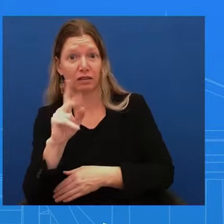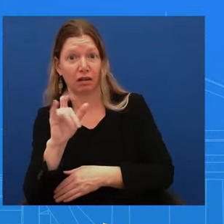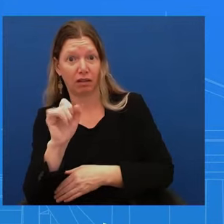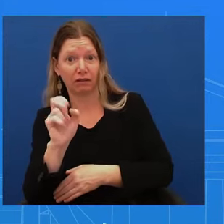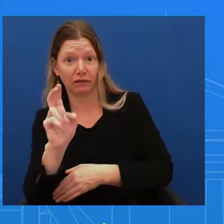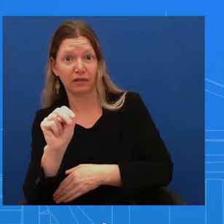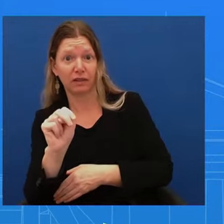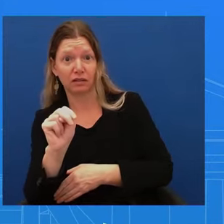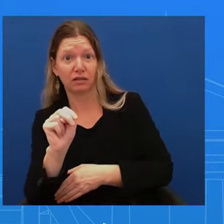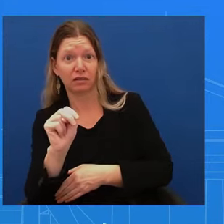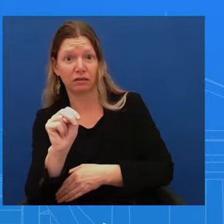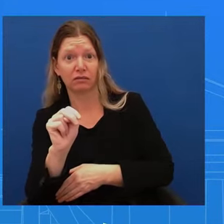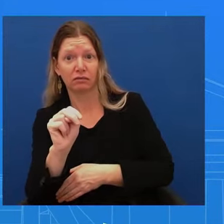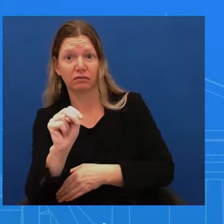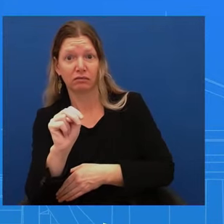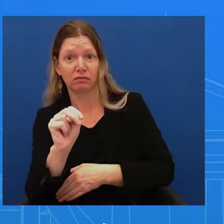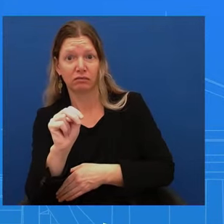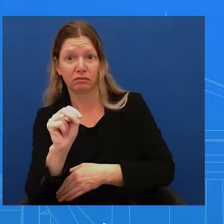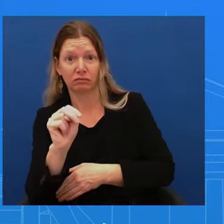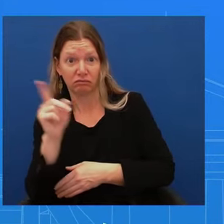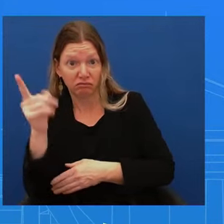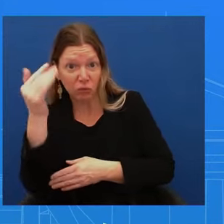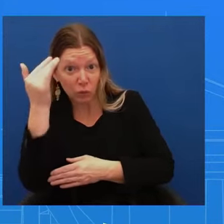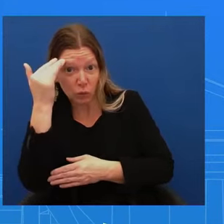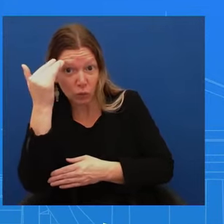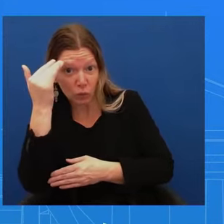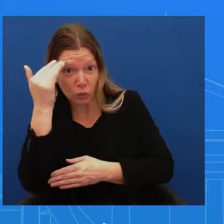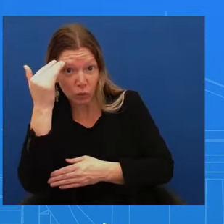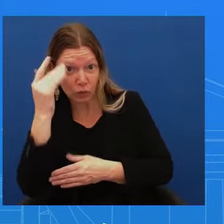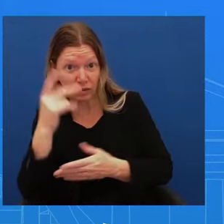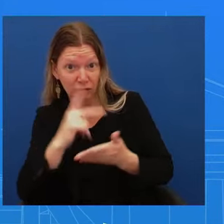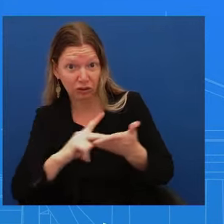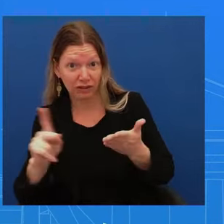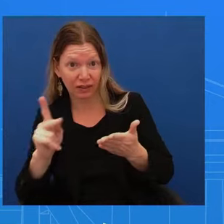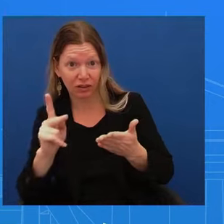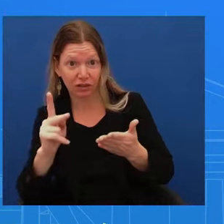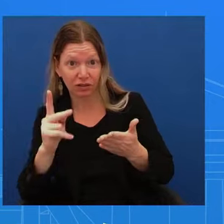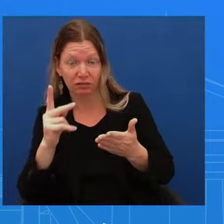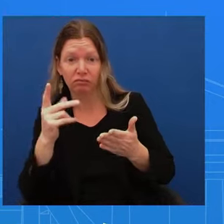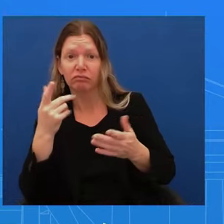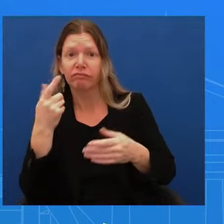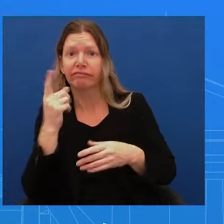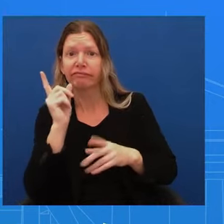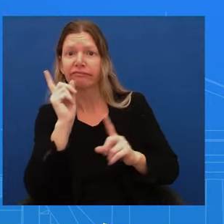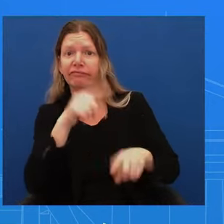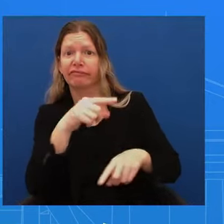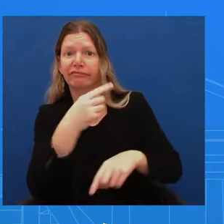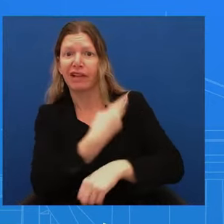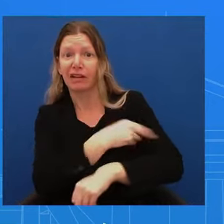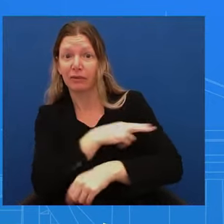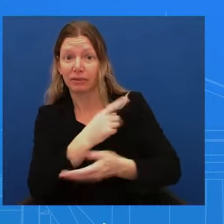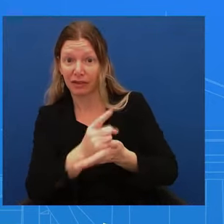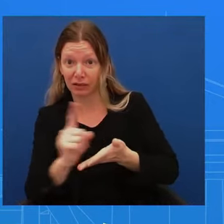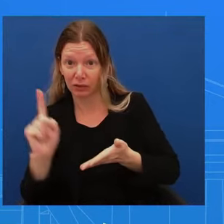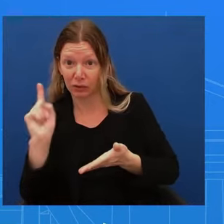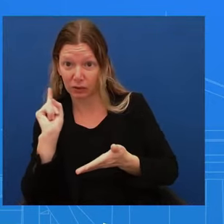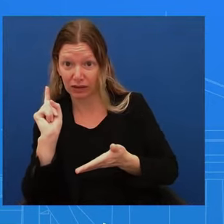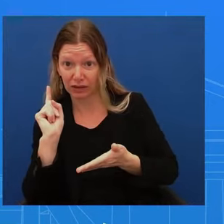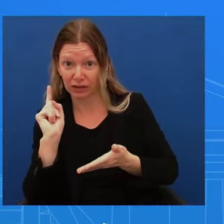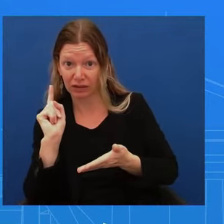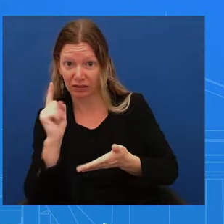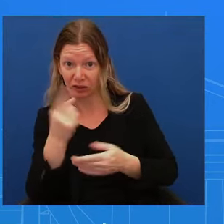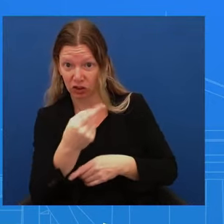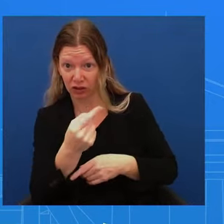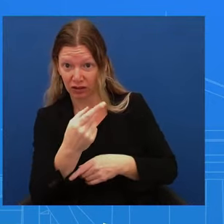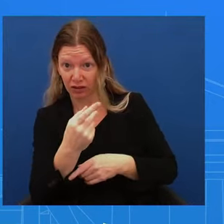hospitalized on Thursday morning. So I just want to clarify, are you saying the President found out a day later than the NSC did? No.